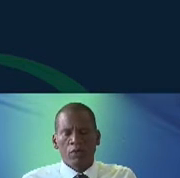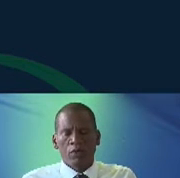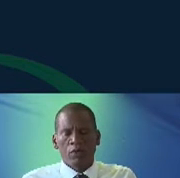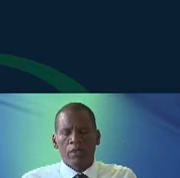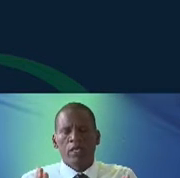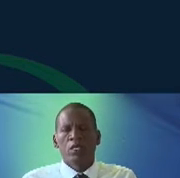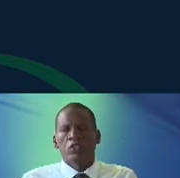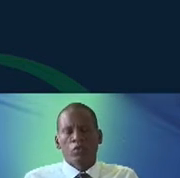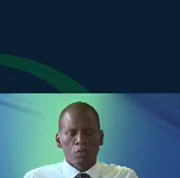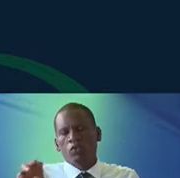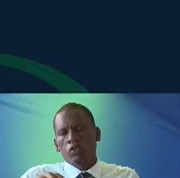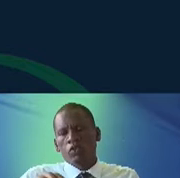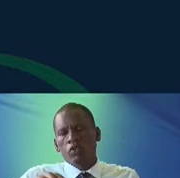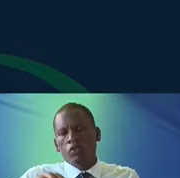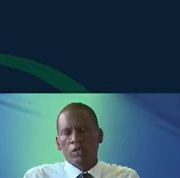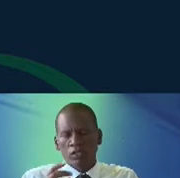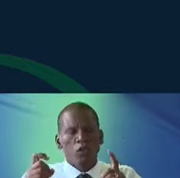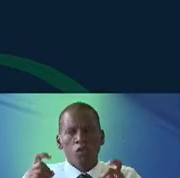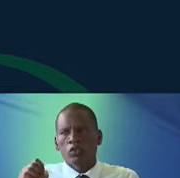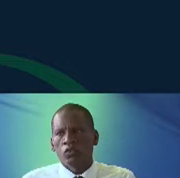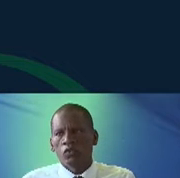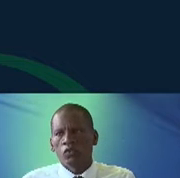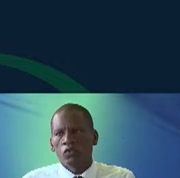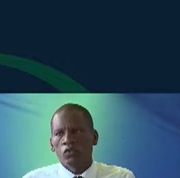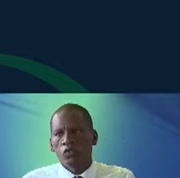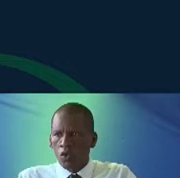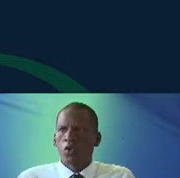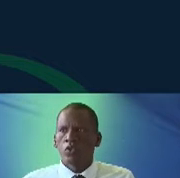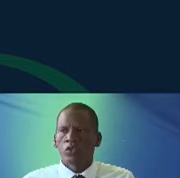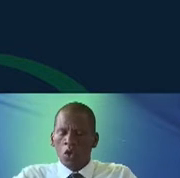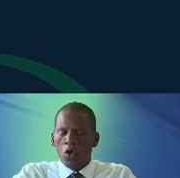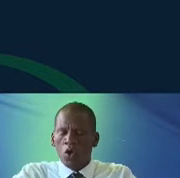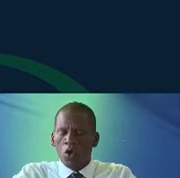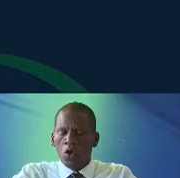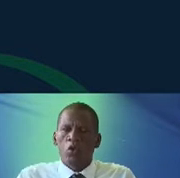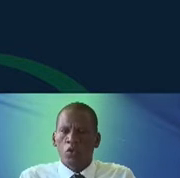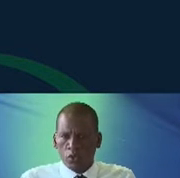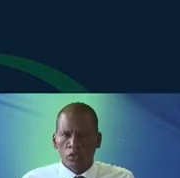distanced place. So we go to the museum and we see photos of all of this incredible